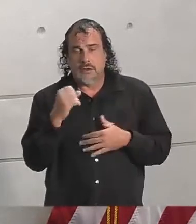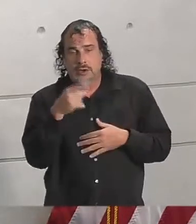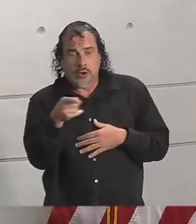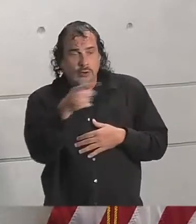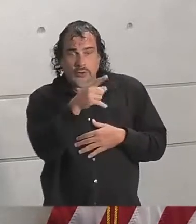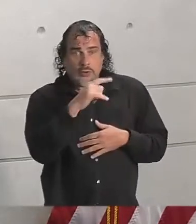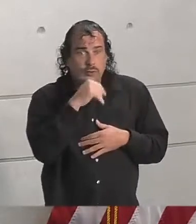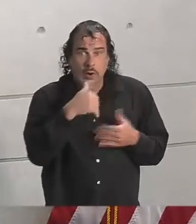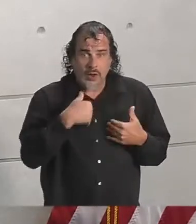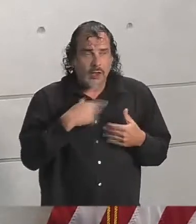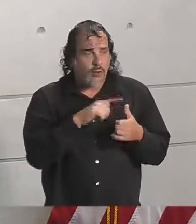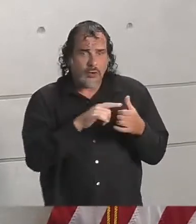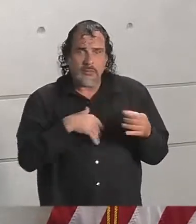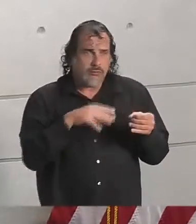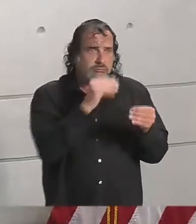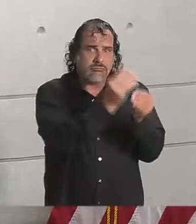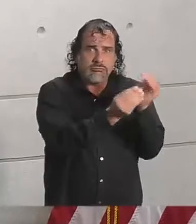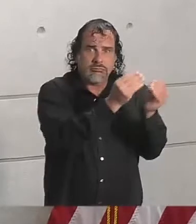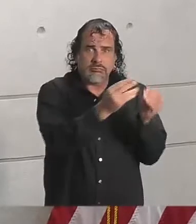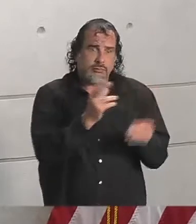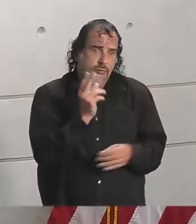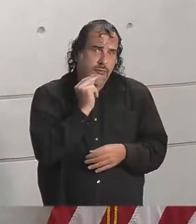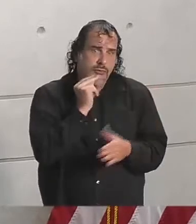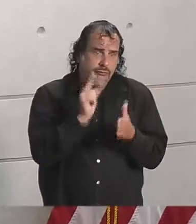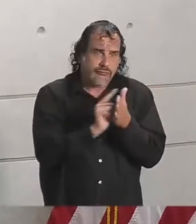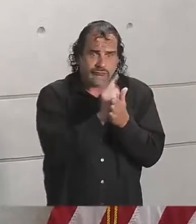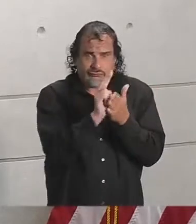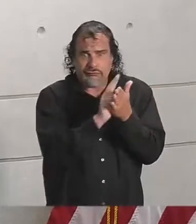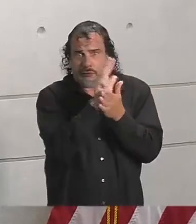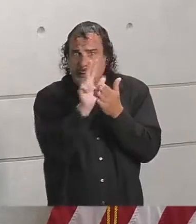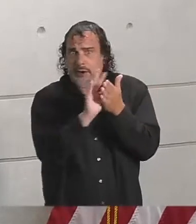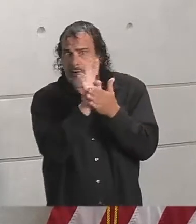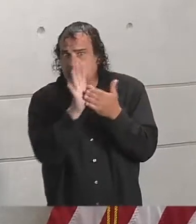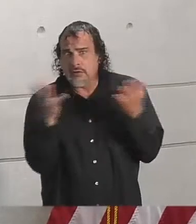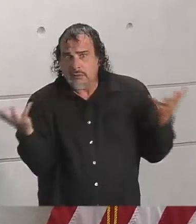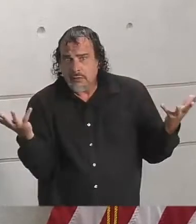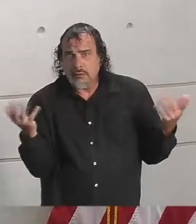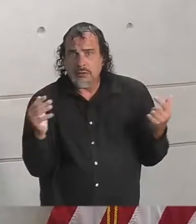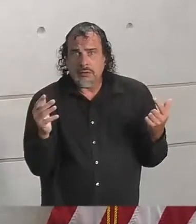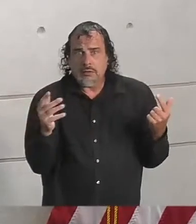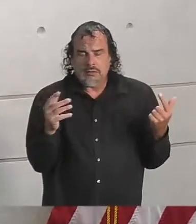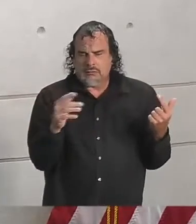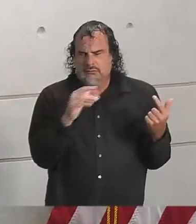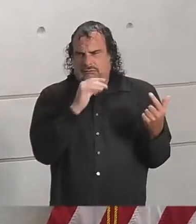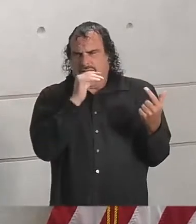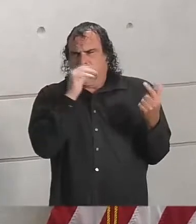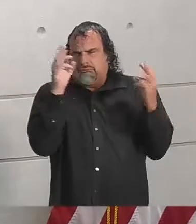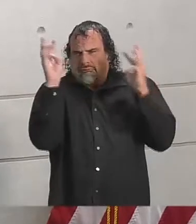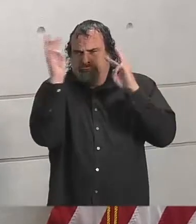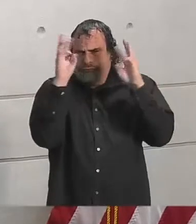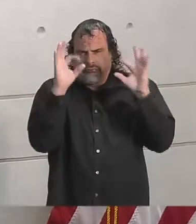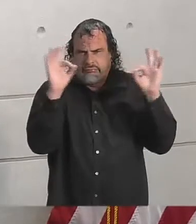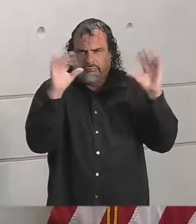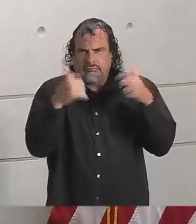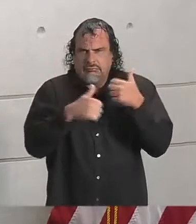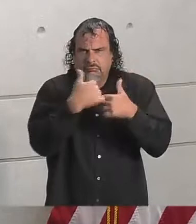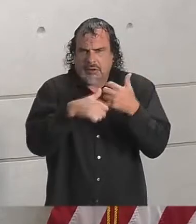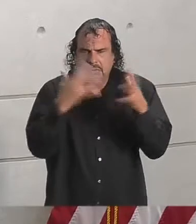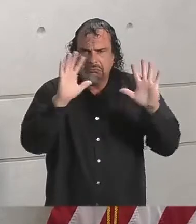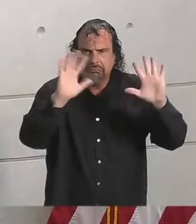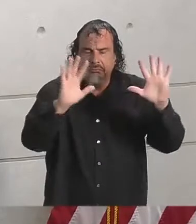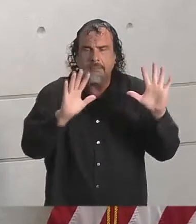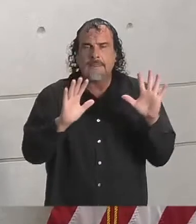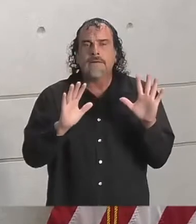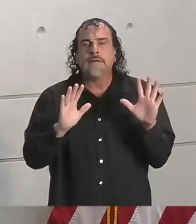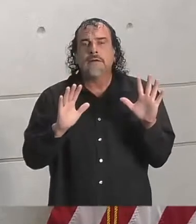do not will be refueled in the coming hours. So that is not a major risk at this time, but